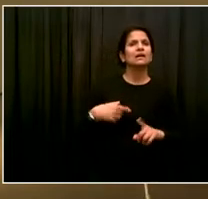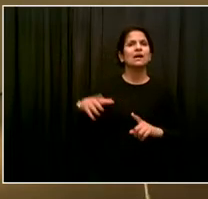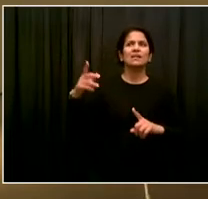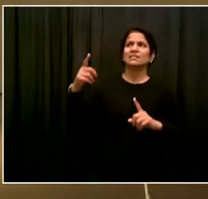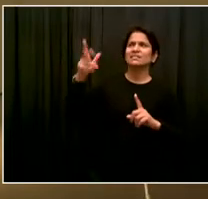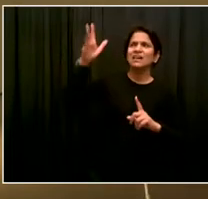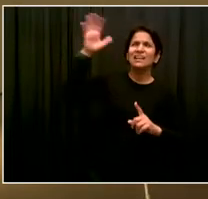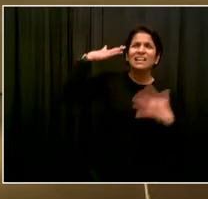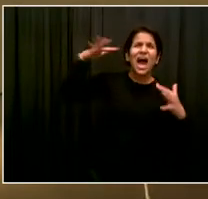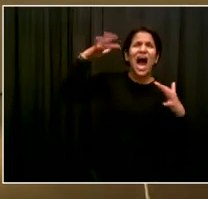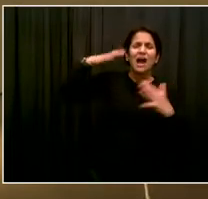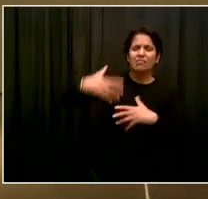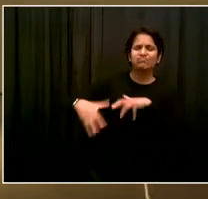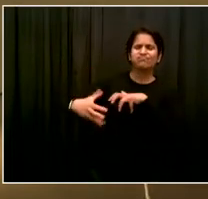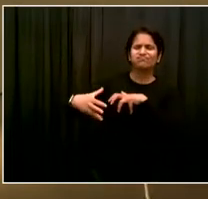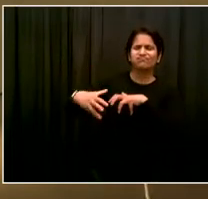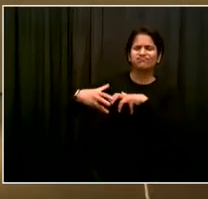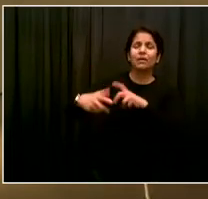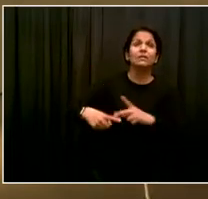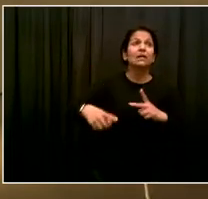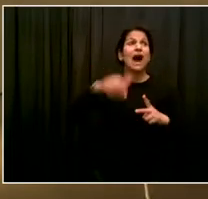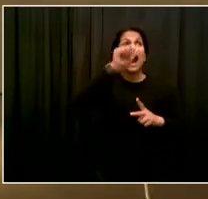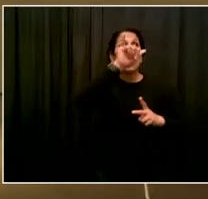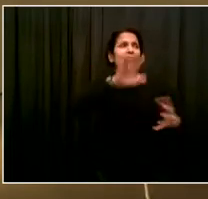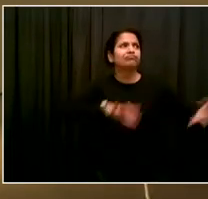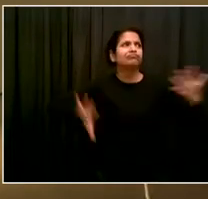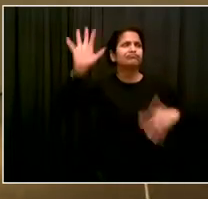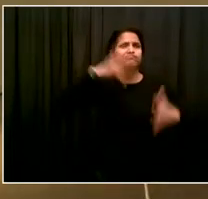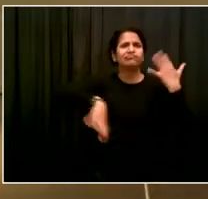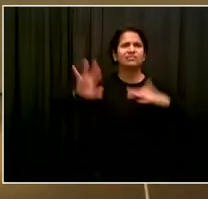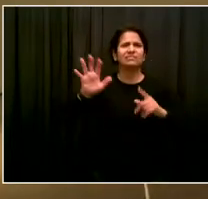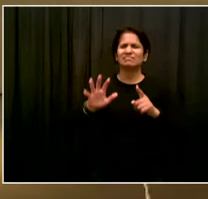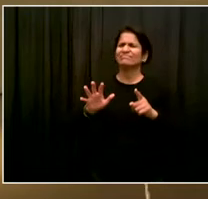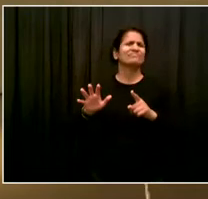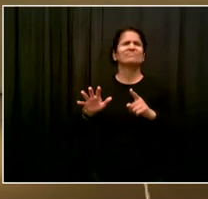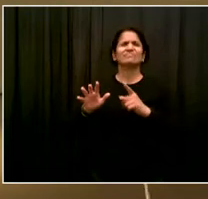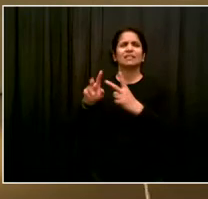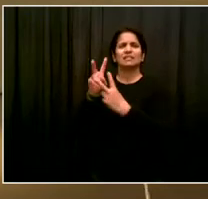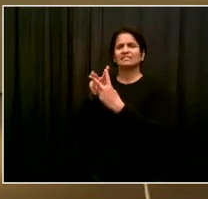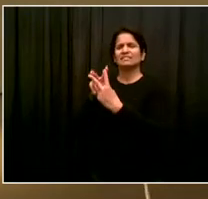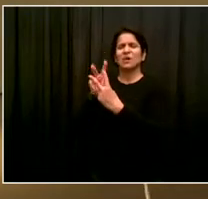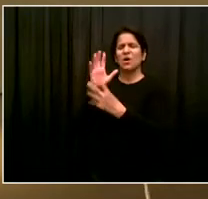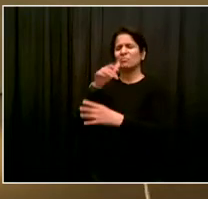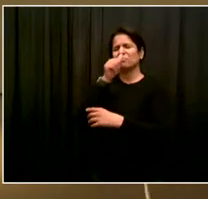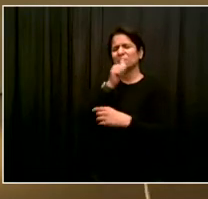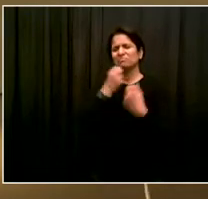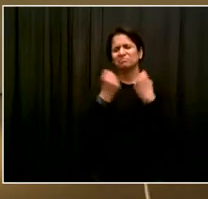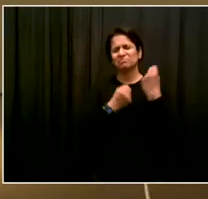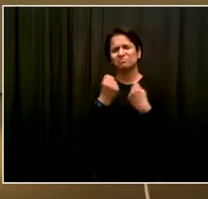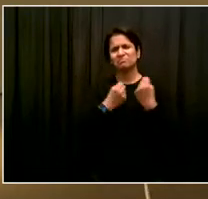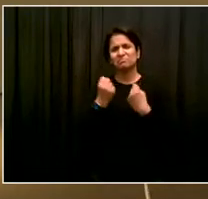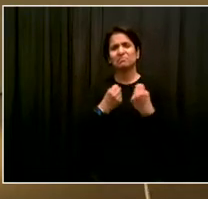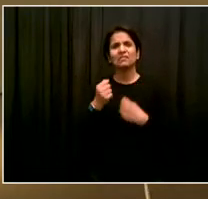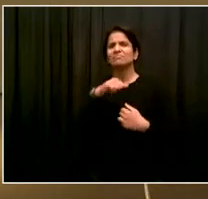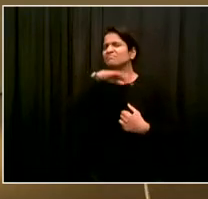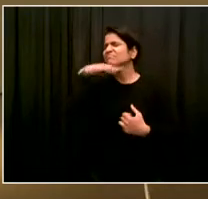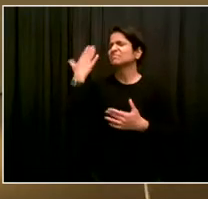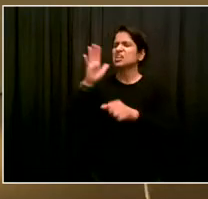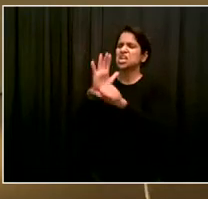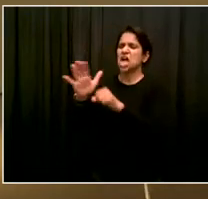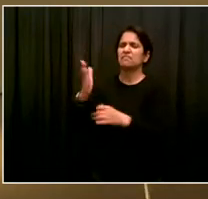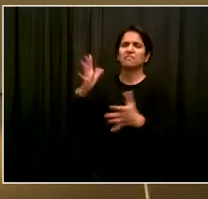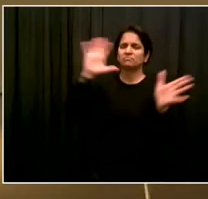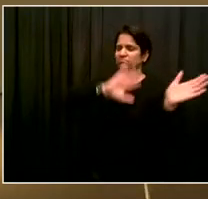for cleaner, greener school buses for years. And so I want to acknowledge you listening to us, Mayor de Blasio, and